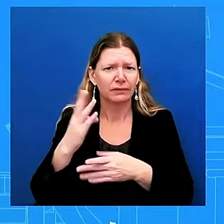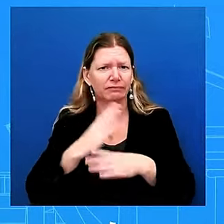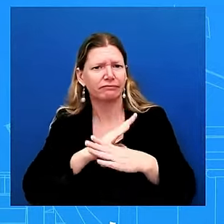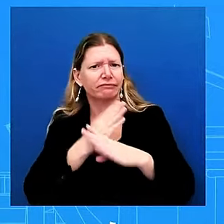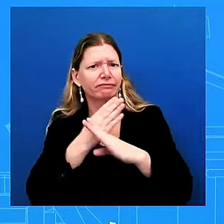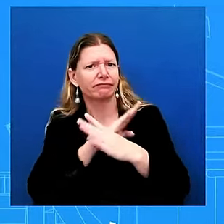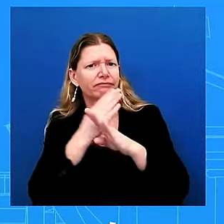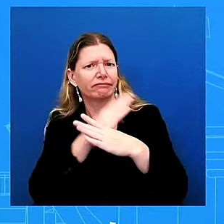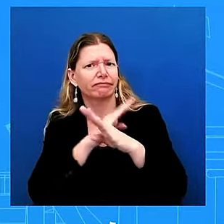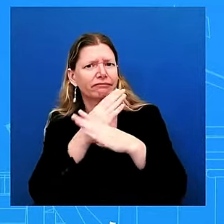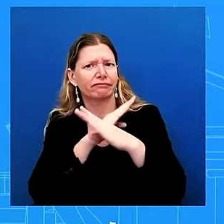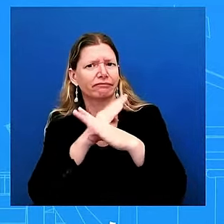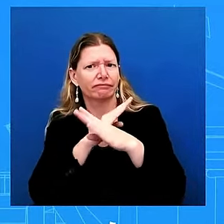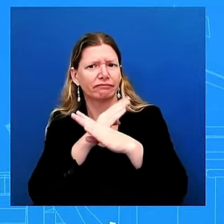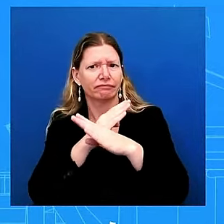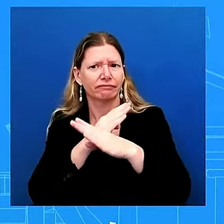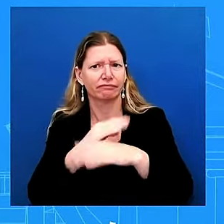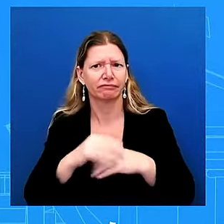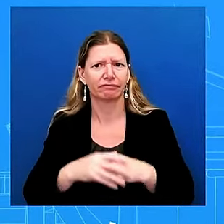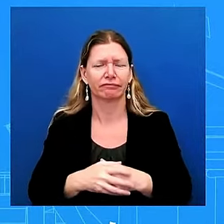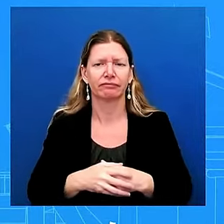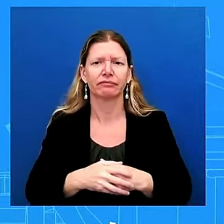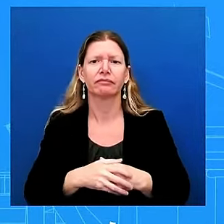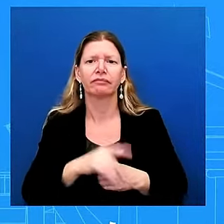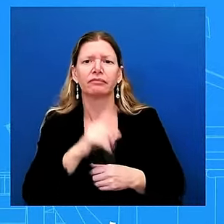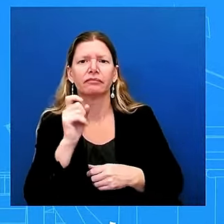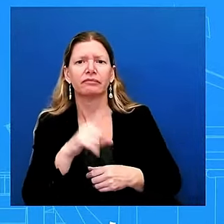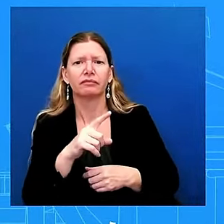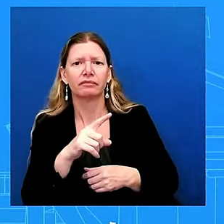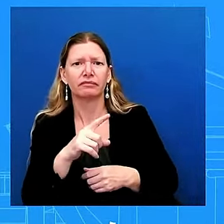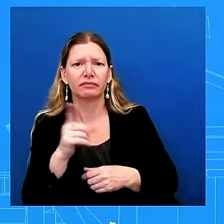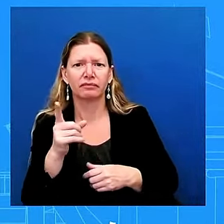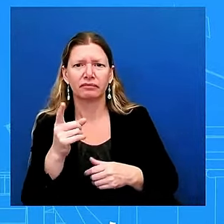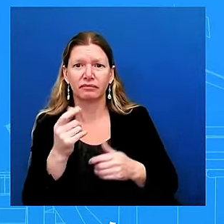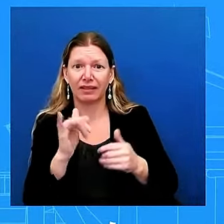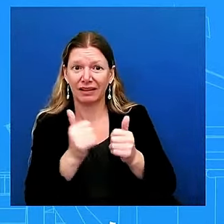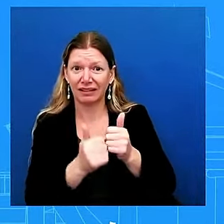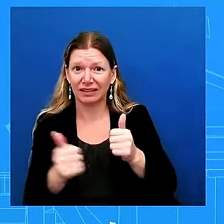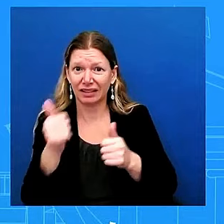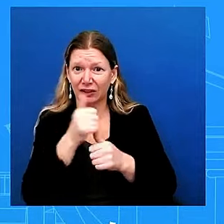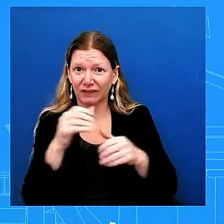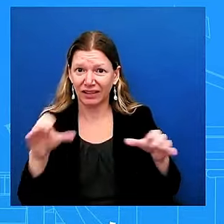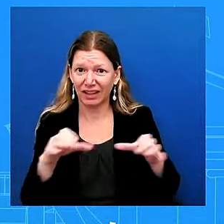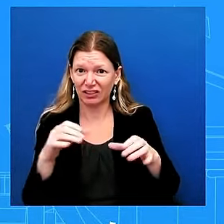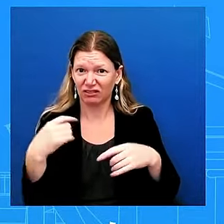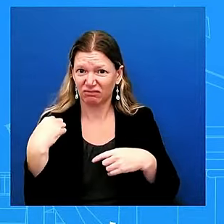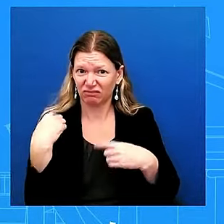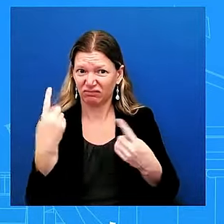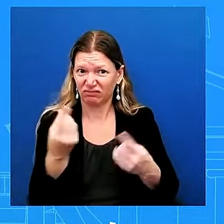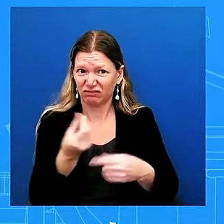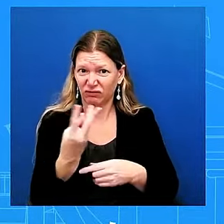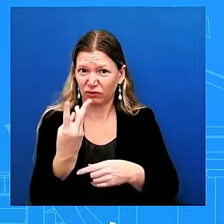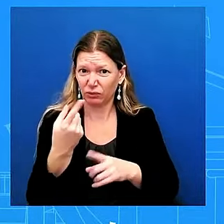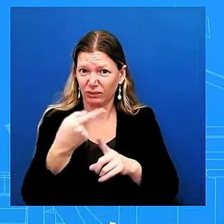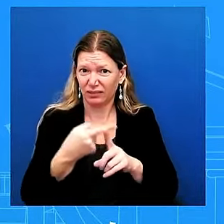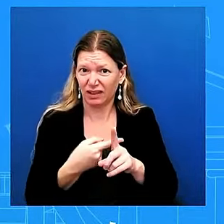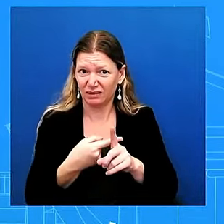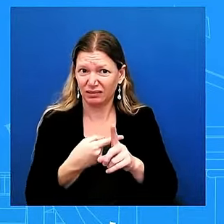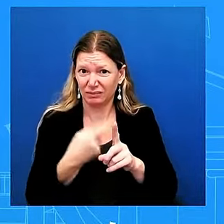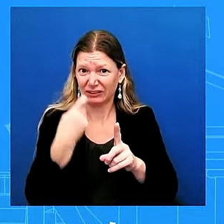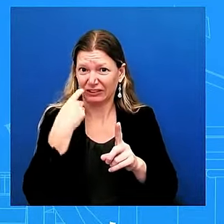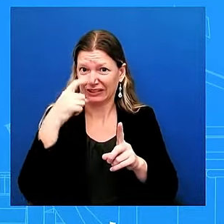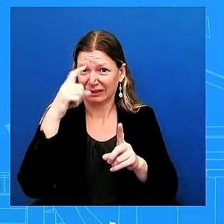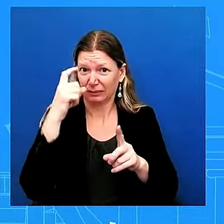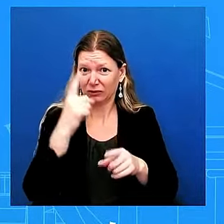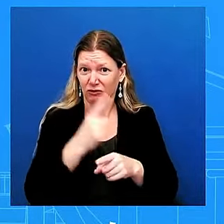then we didn't see the executive action until uh just a couple months ago right you know in the summer in the summer so now with this extension this is going to